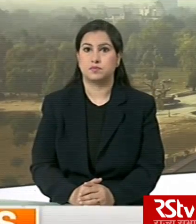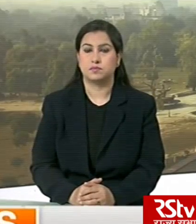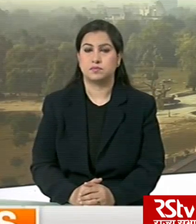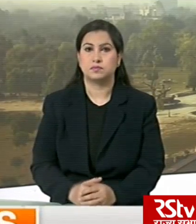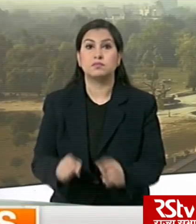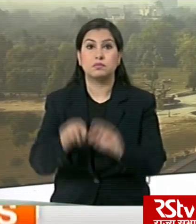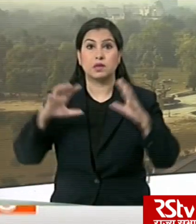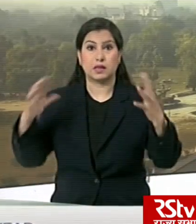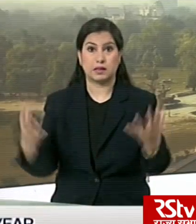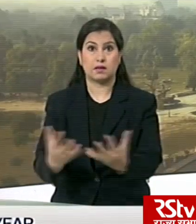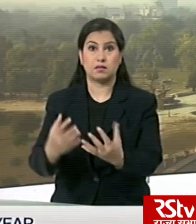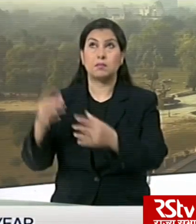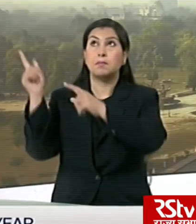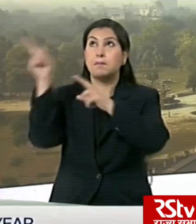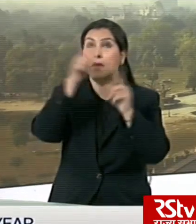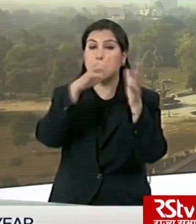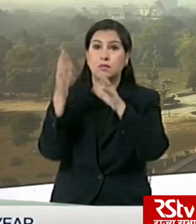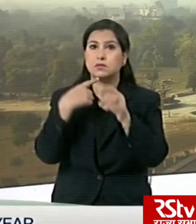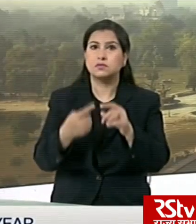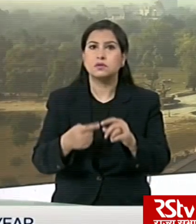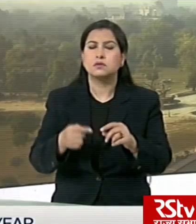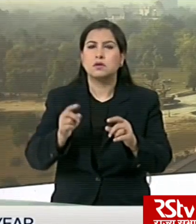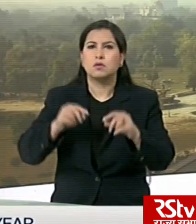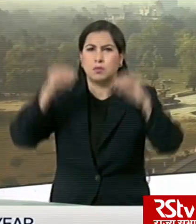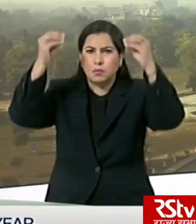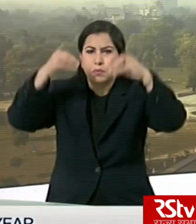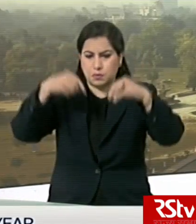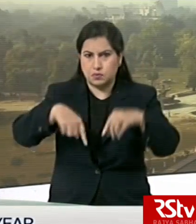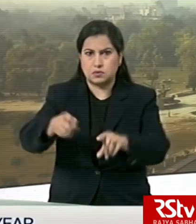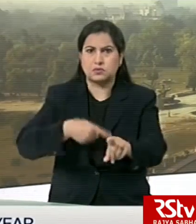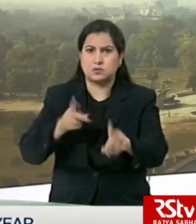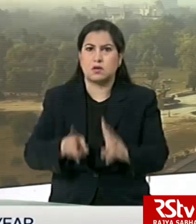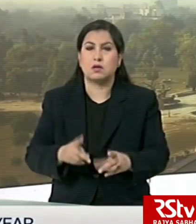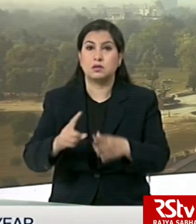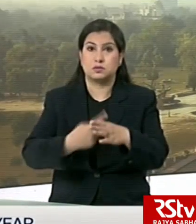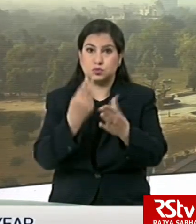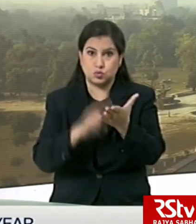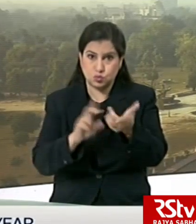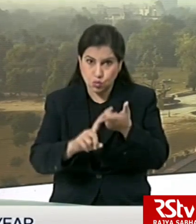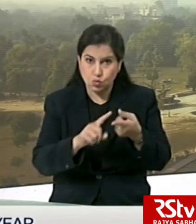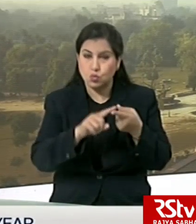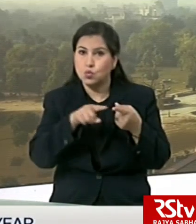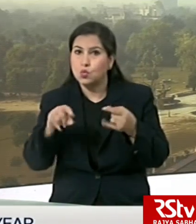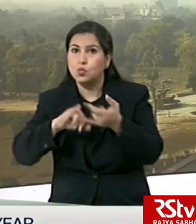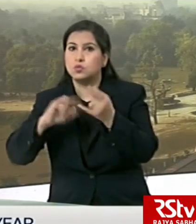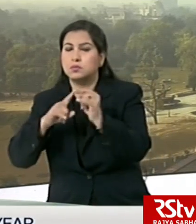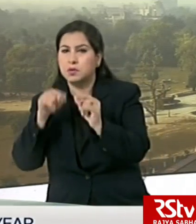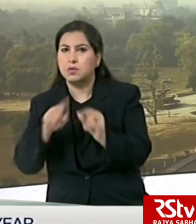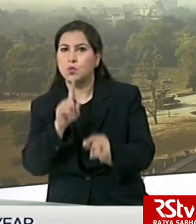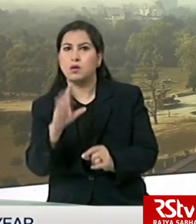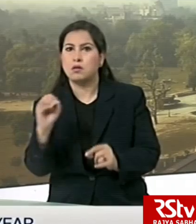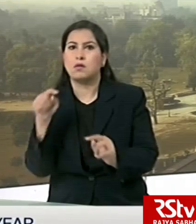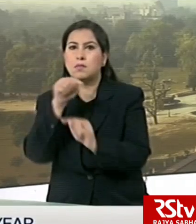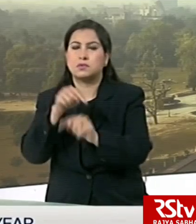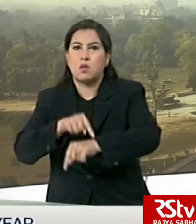And the Indian Med Department predicts a normal monsoon this year. The June to September rainfall expected to be 100%